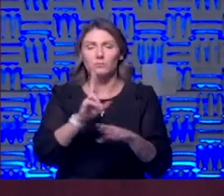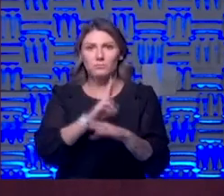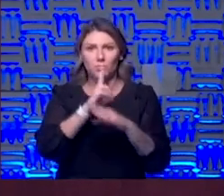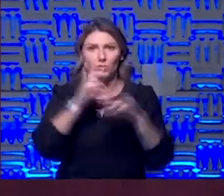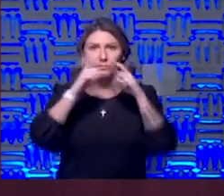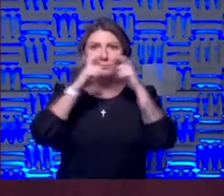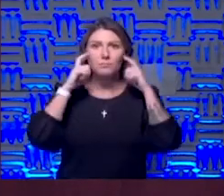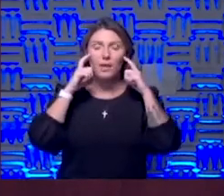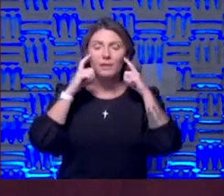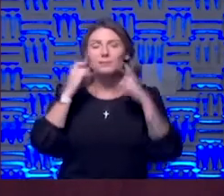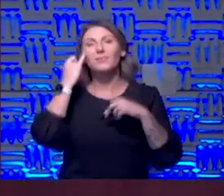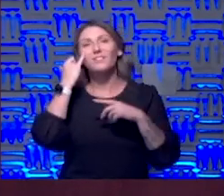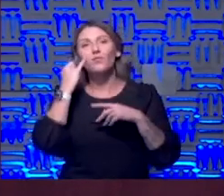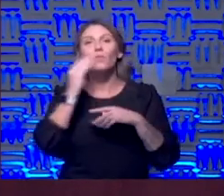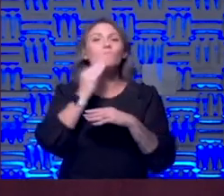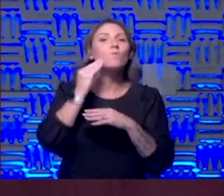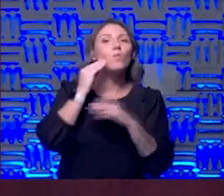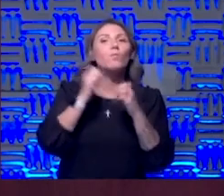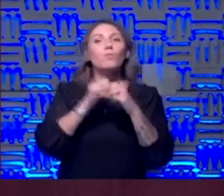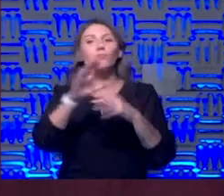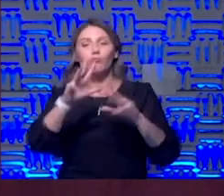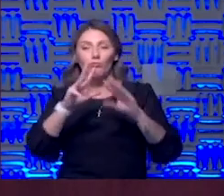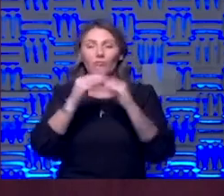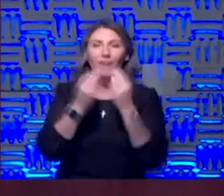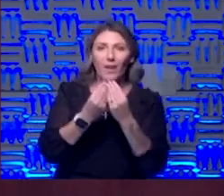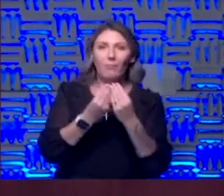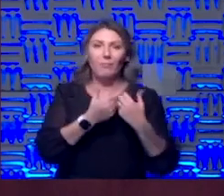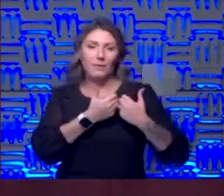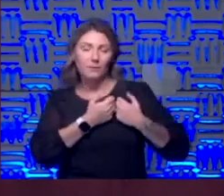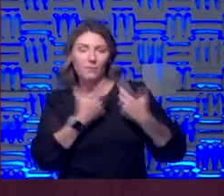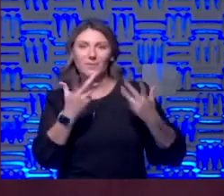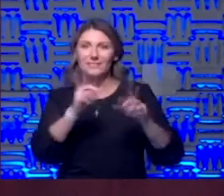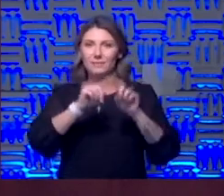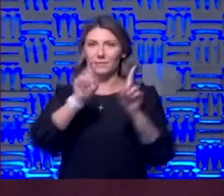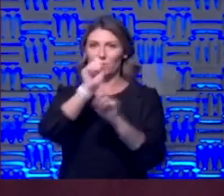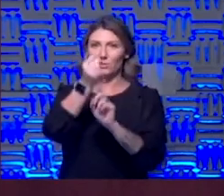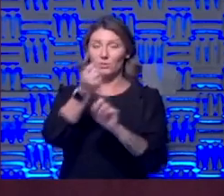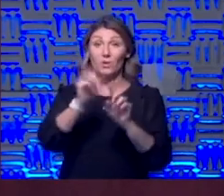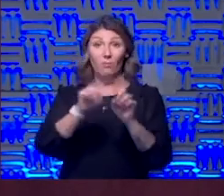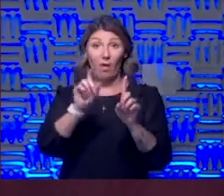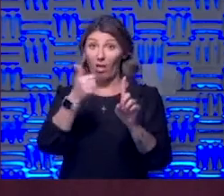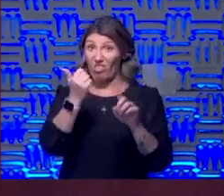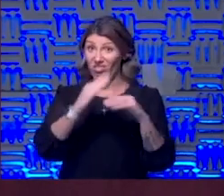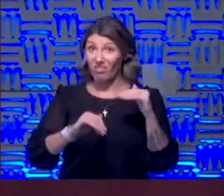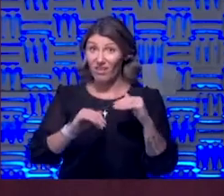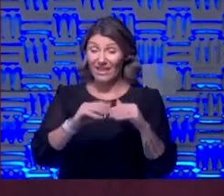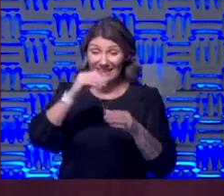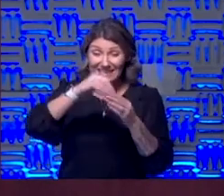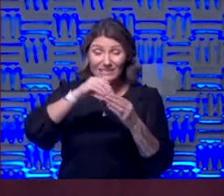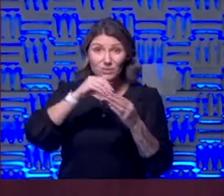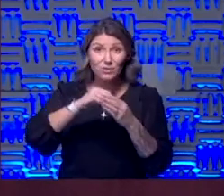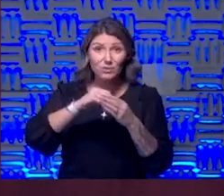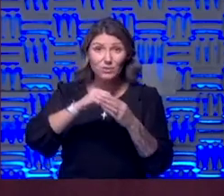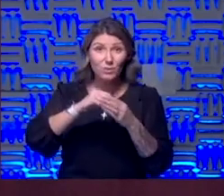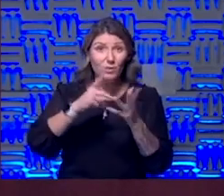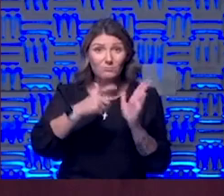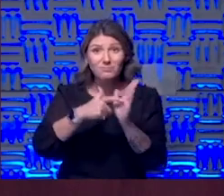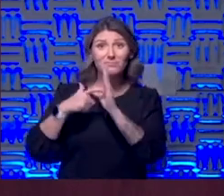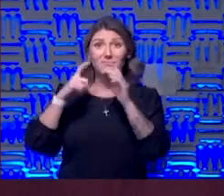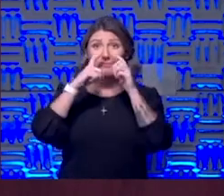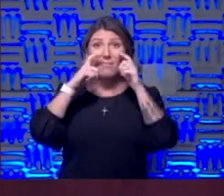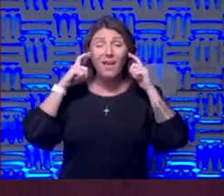you're at home with your with your loved ones and that's a different situation but otherwise indoors the no question